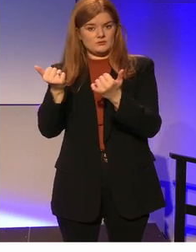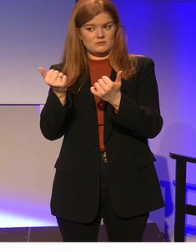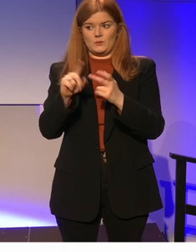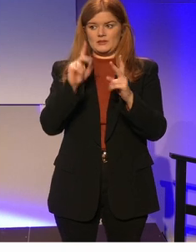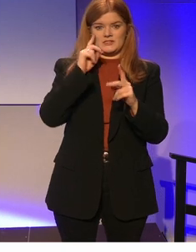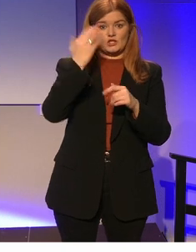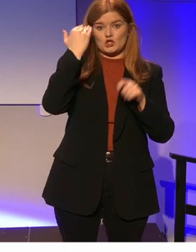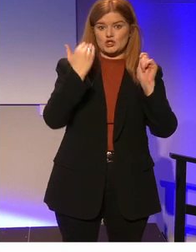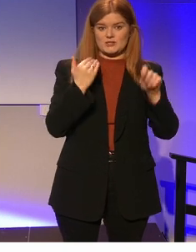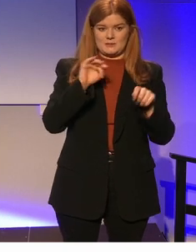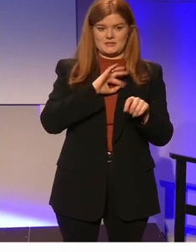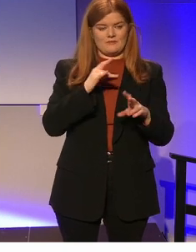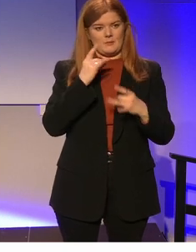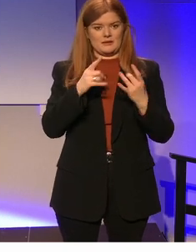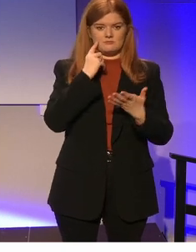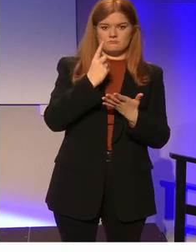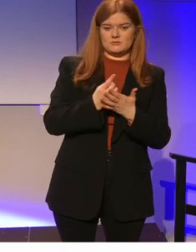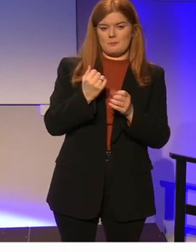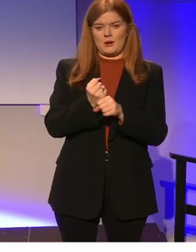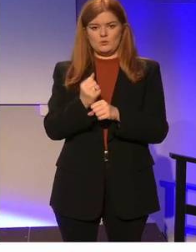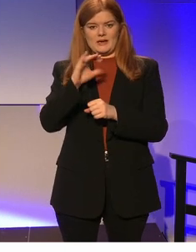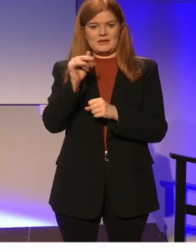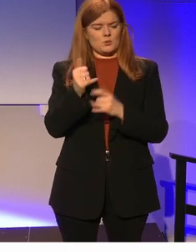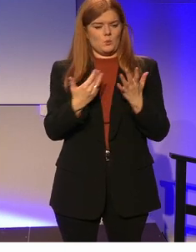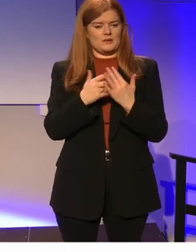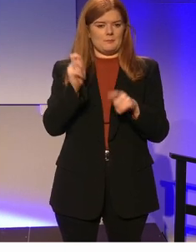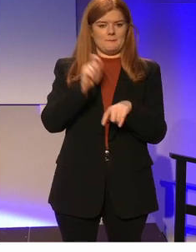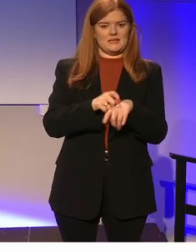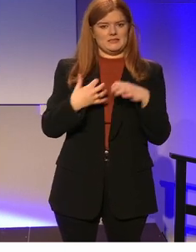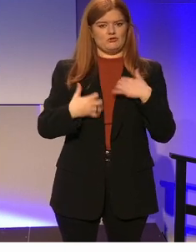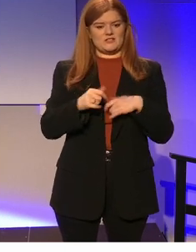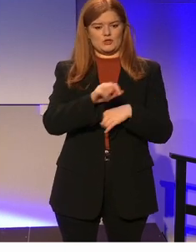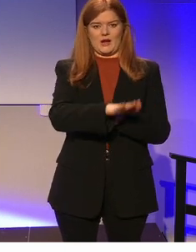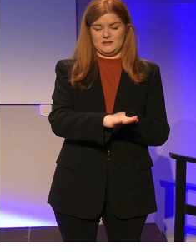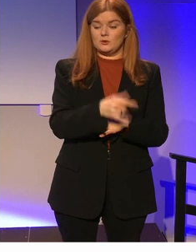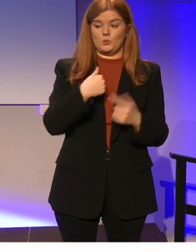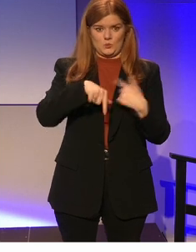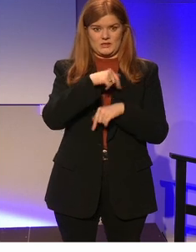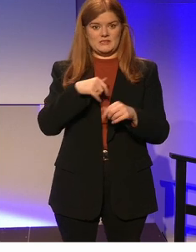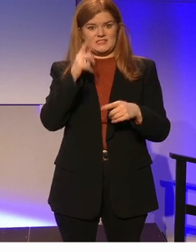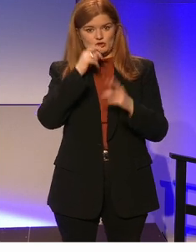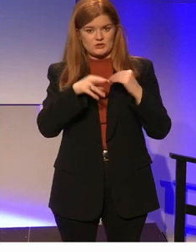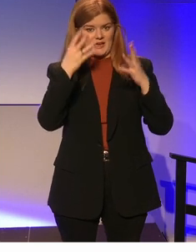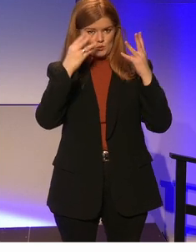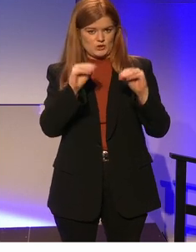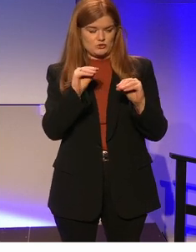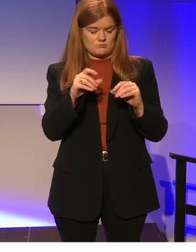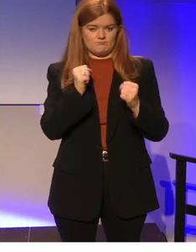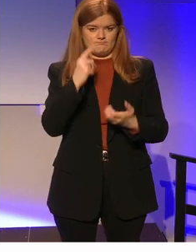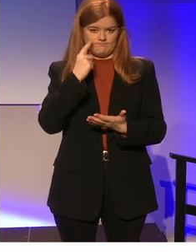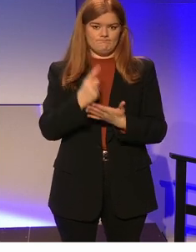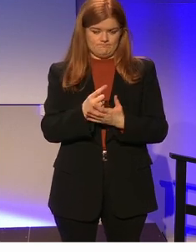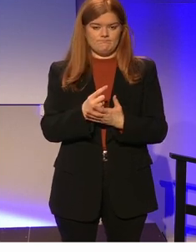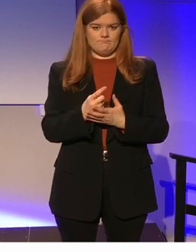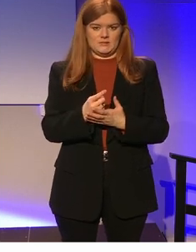cases. We see judges when they're determining cases. What is the best interest of the child. And we certainly as educators, it's something that